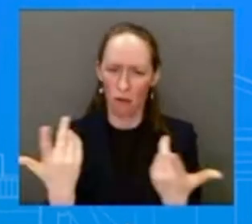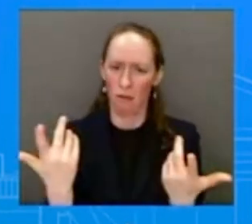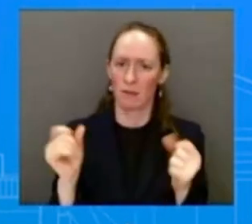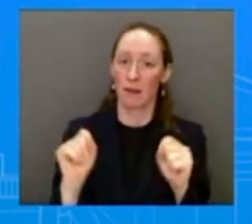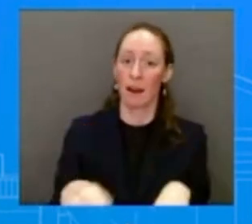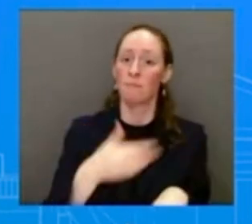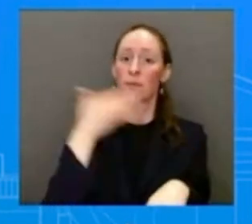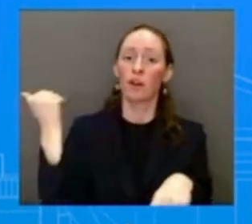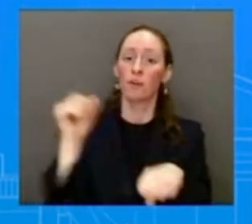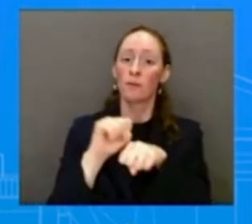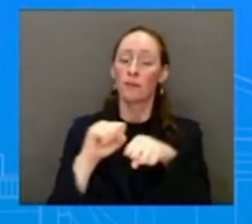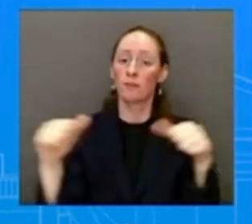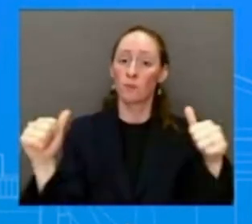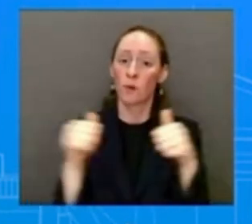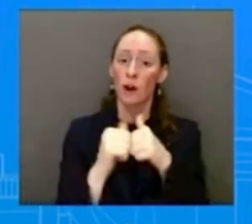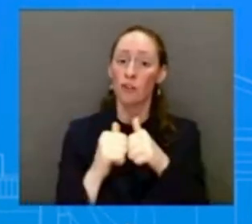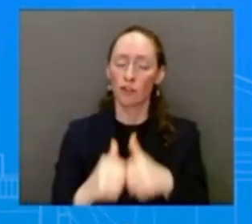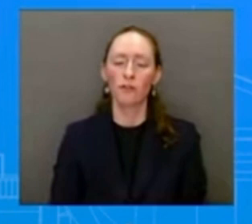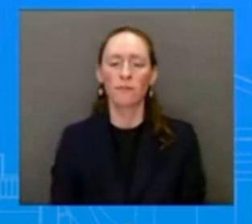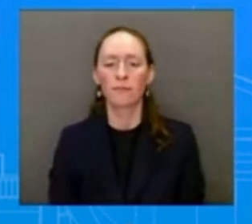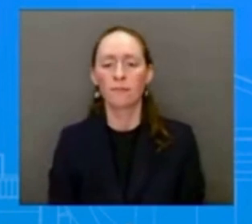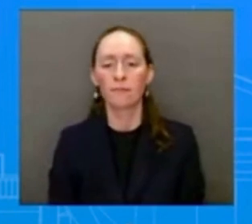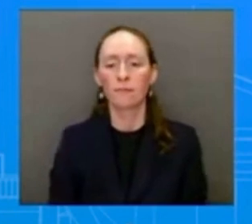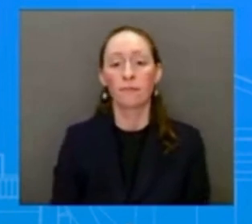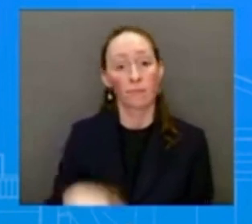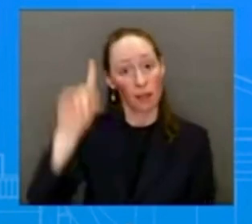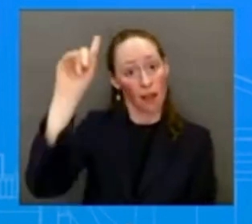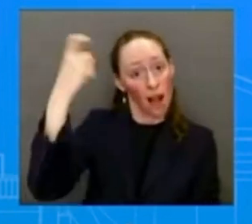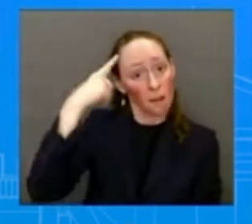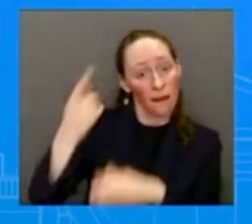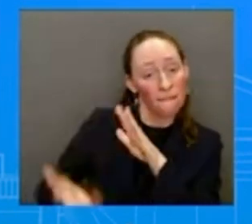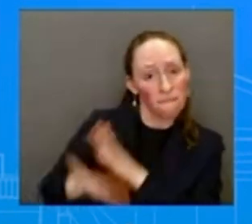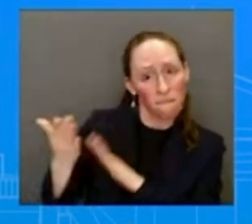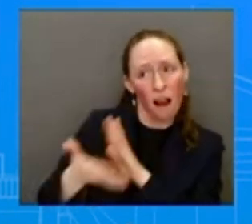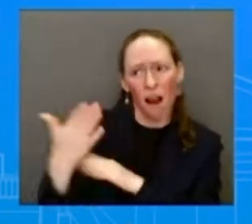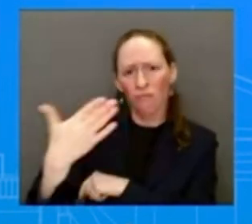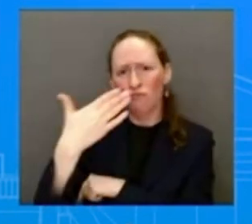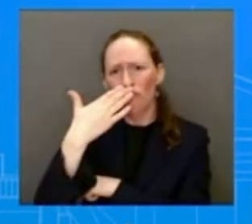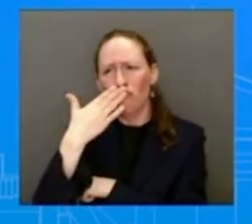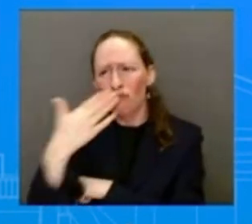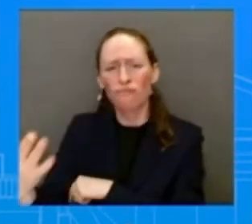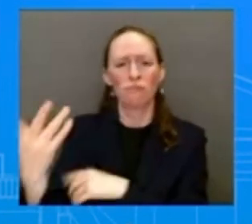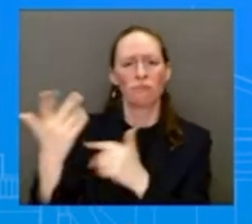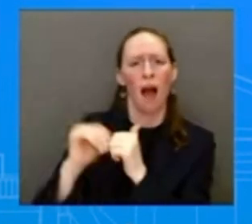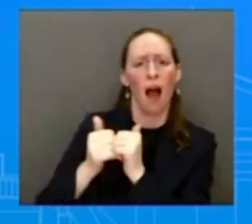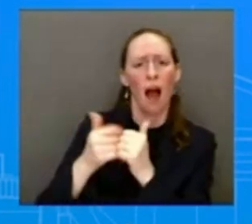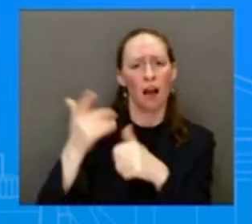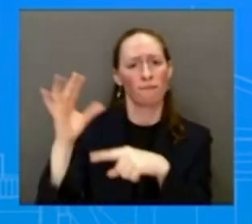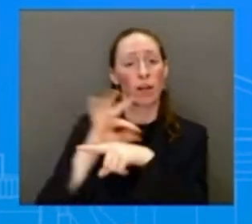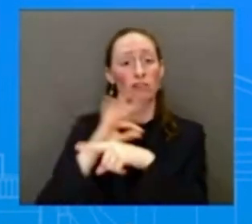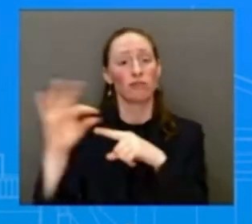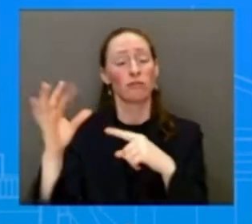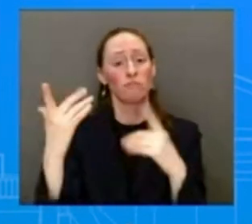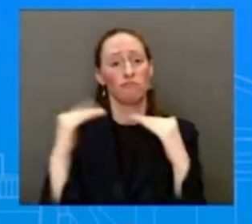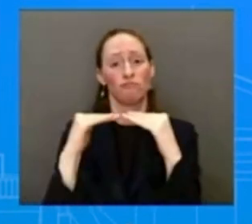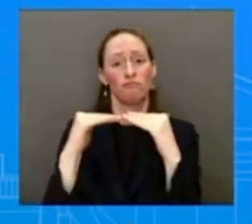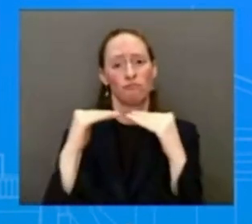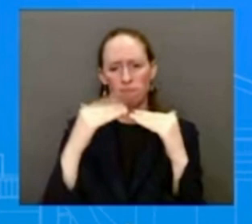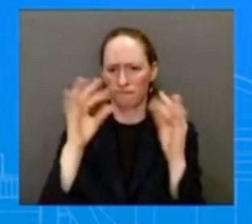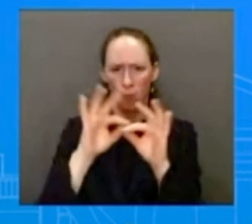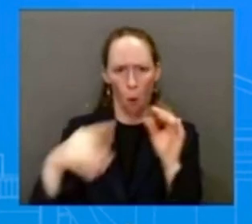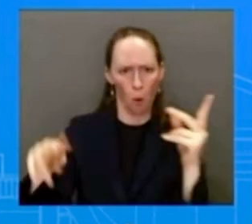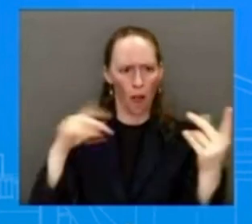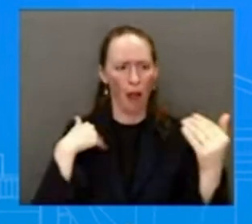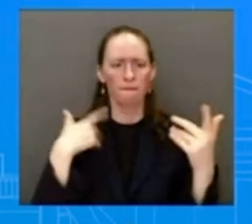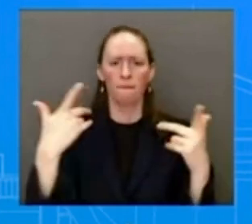to a democratic system should be pursued with the broadest possible base of popular support. And so that's what